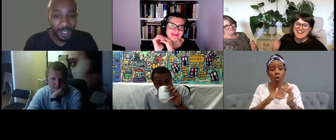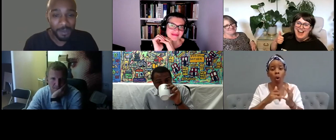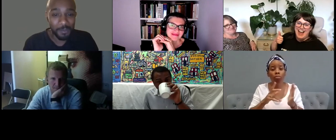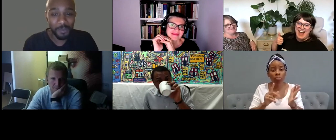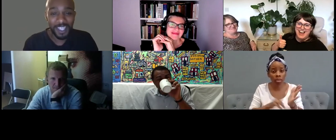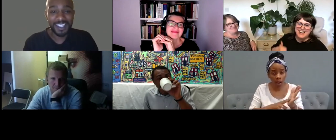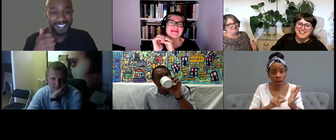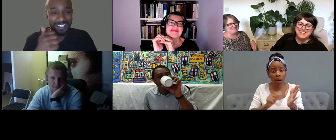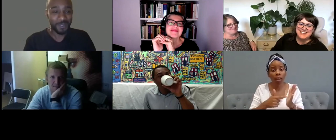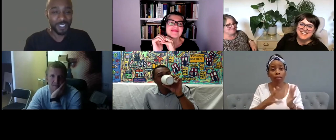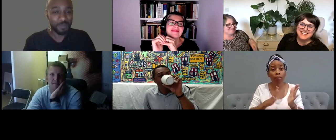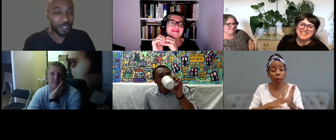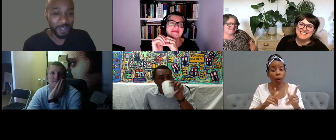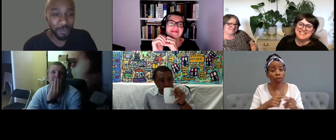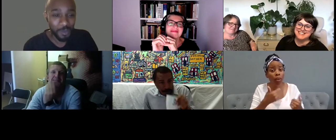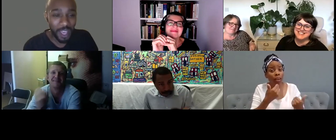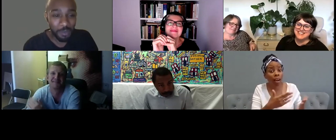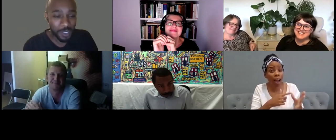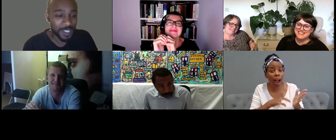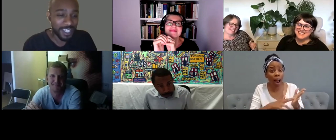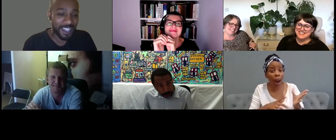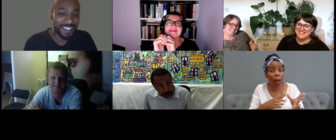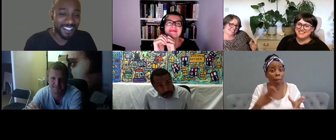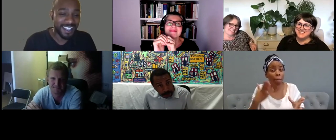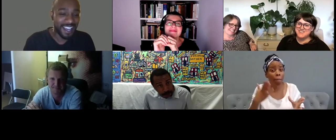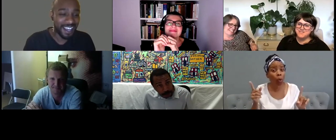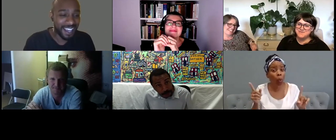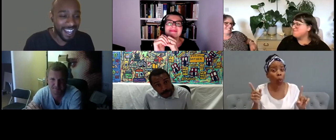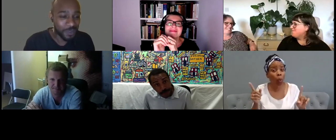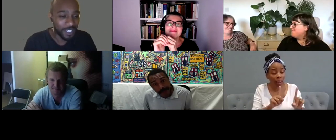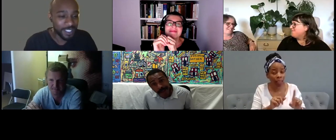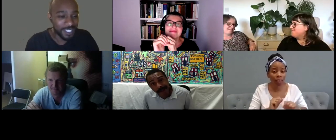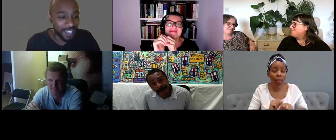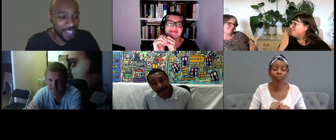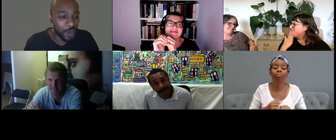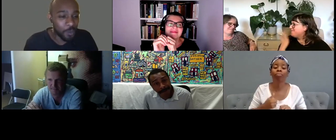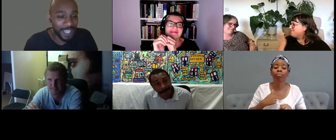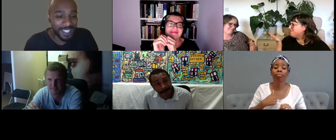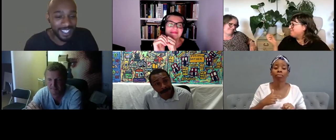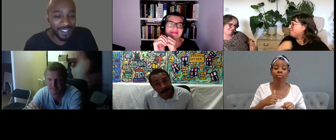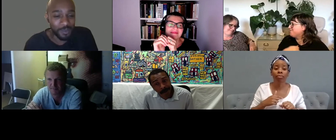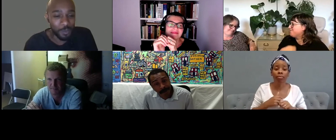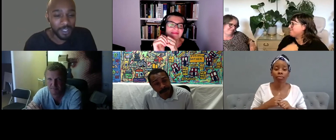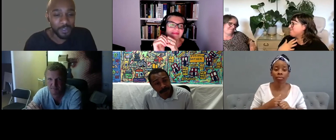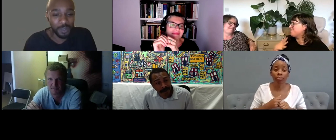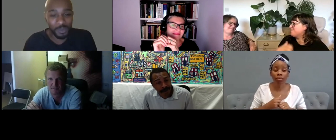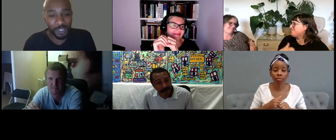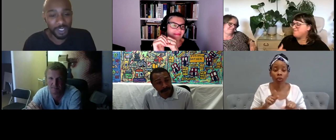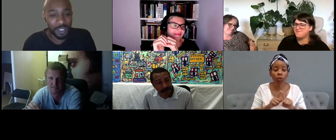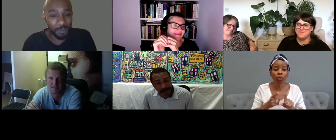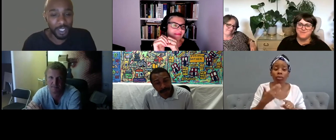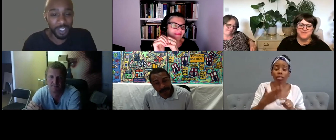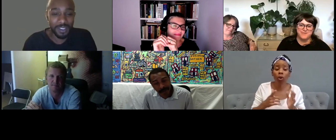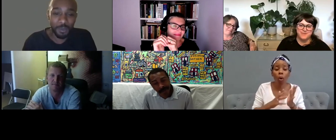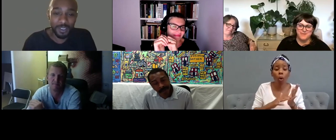um who has been ever present there uh as well as uh omoyeli and rebecca who've been doing